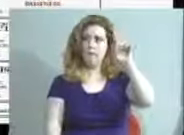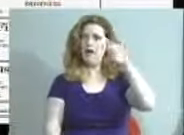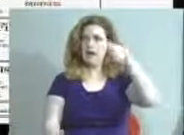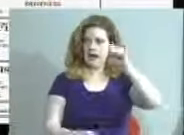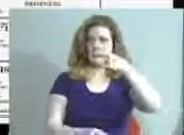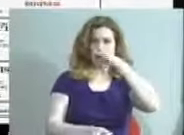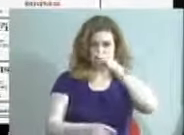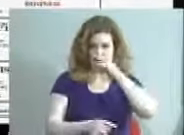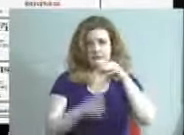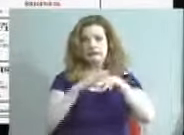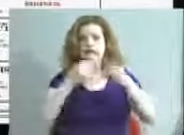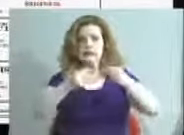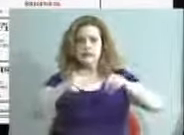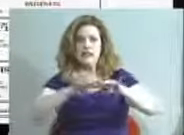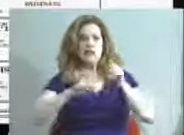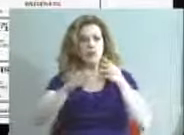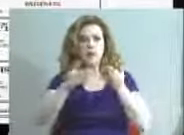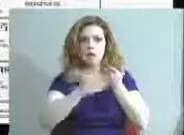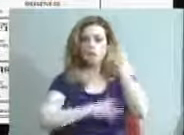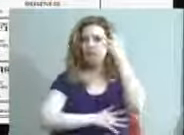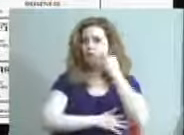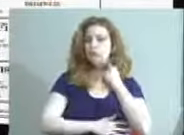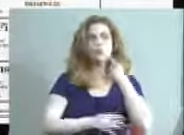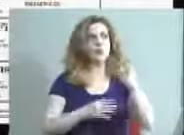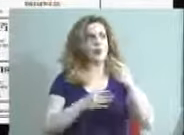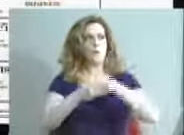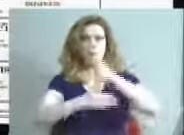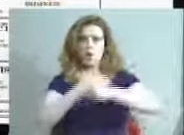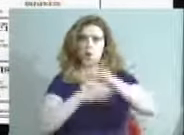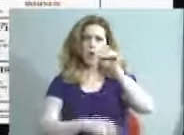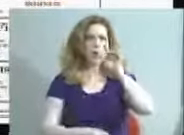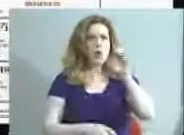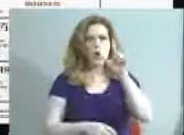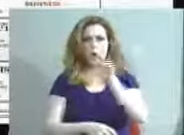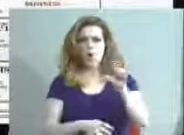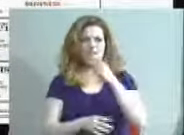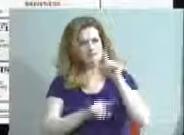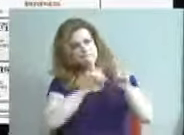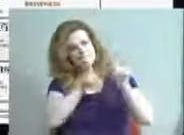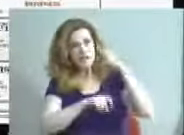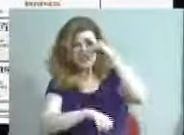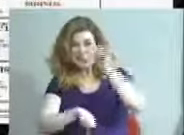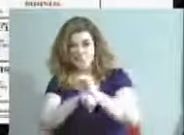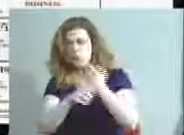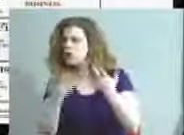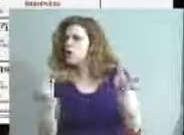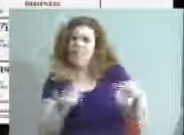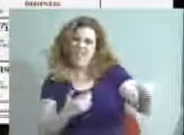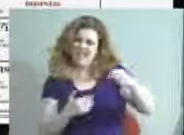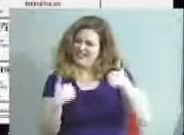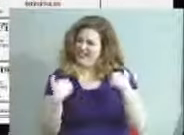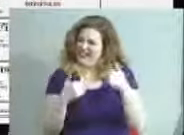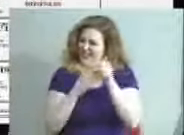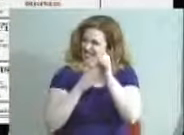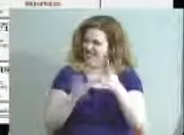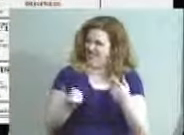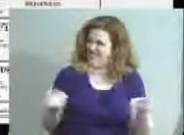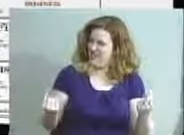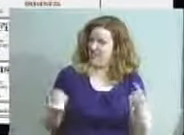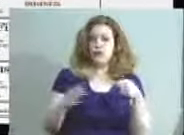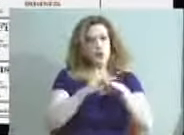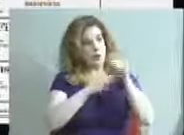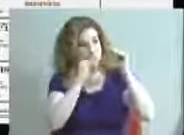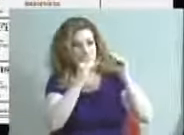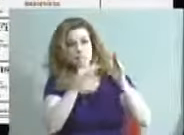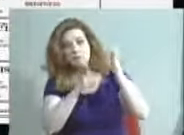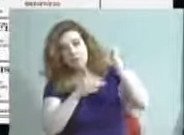Terrace. They went through Code Louisville, and then we asked ourselves with SummerWorks, what are we going to do with these young leaders? You know, they say, well, it'll pay off for you in the future.